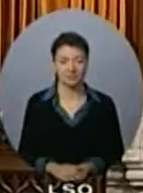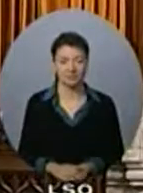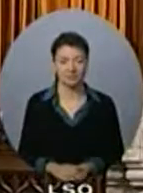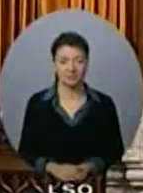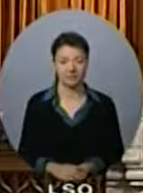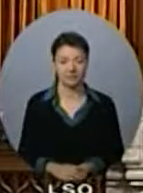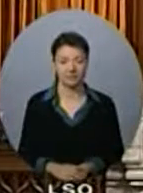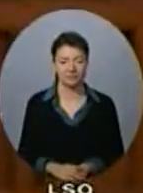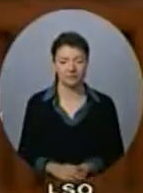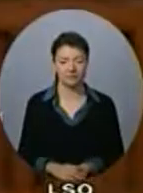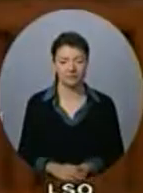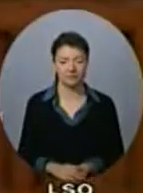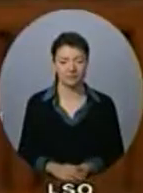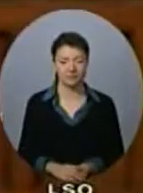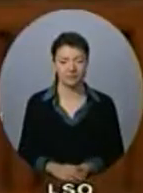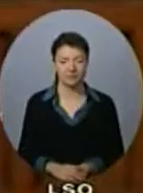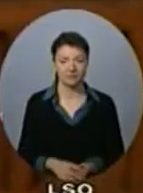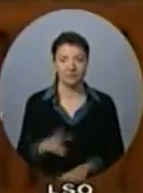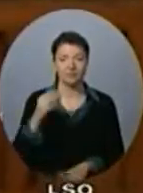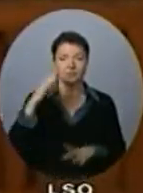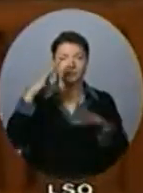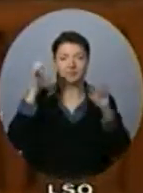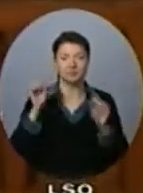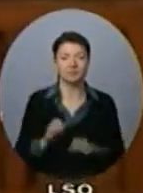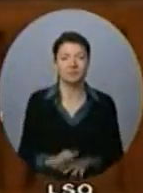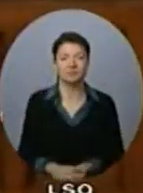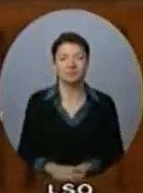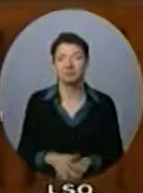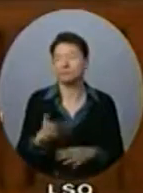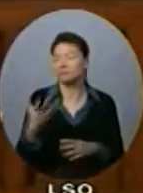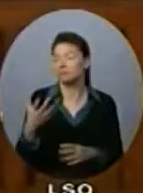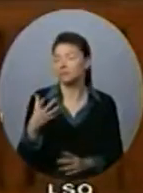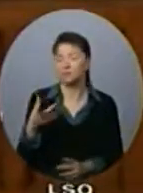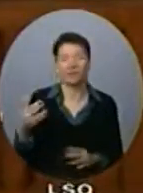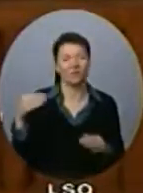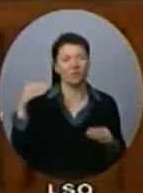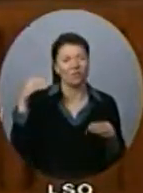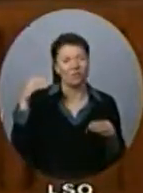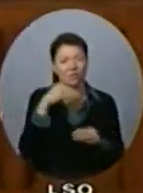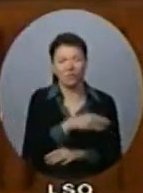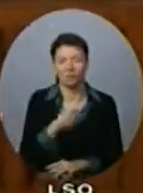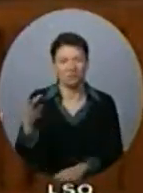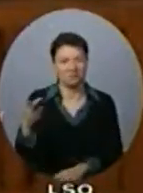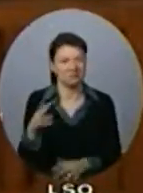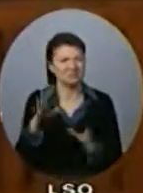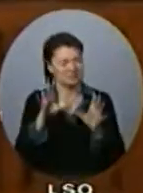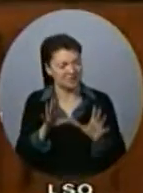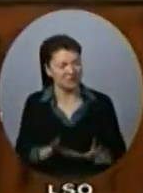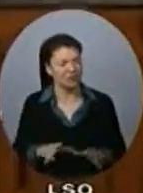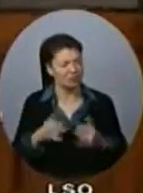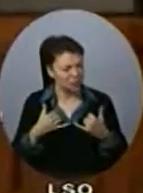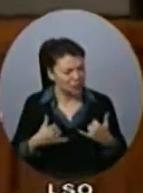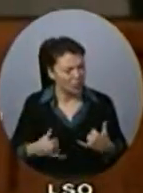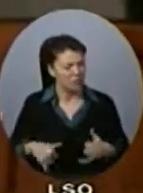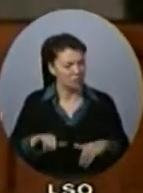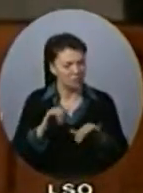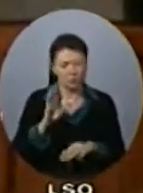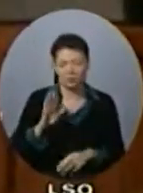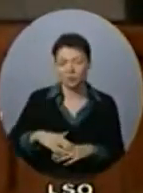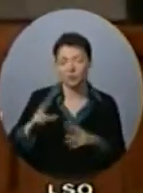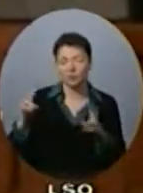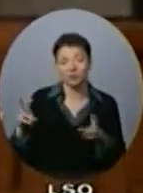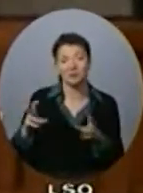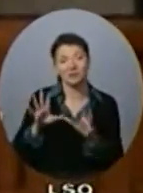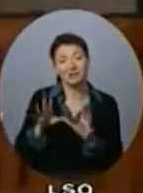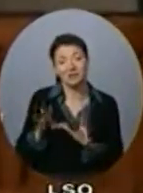Mr. Speaker, nothing could be further from the truth. We continue to work in Atlantic Gateway Strategy, and for the edification of the member opposite, he should